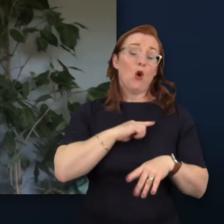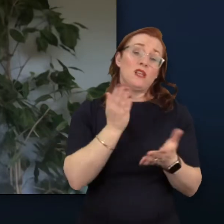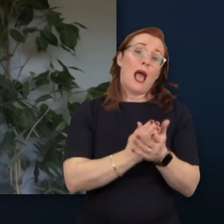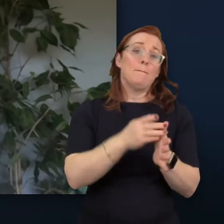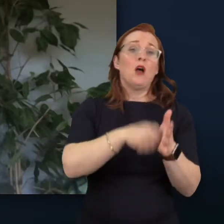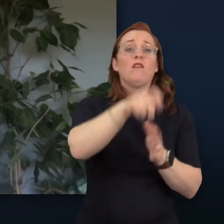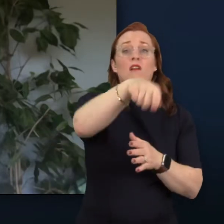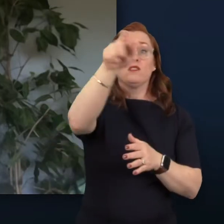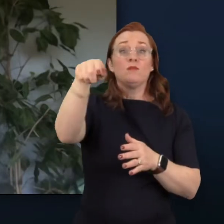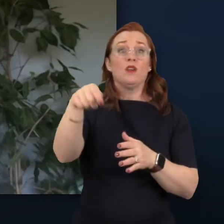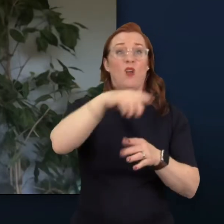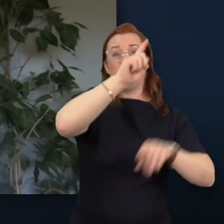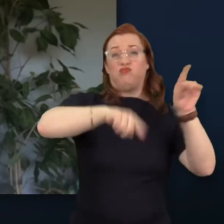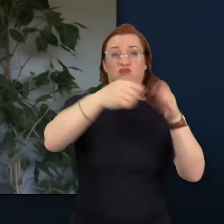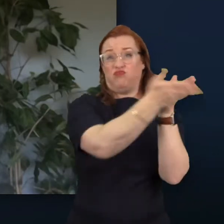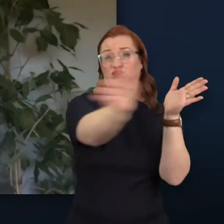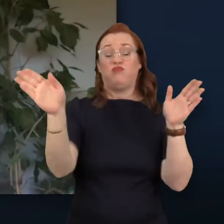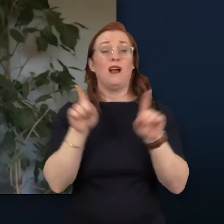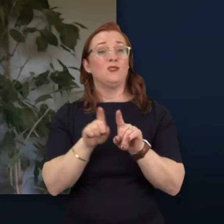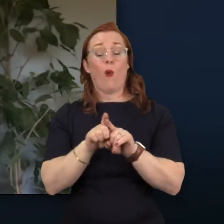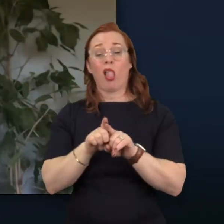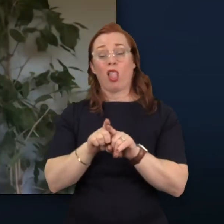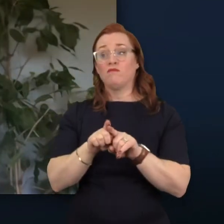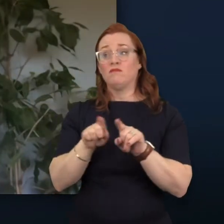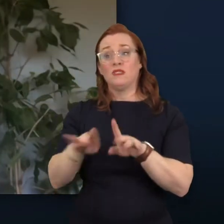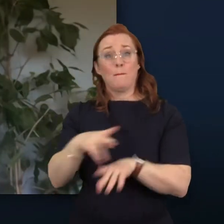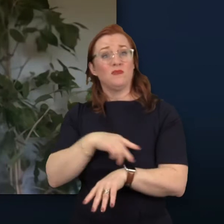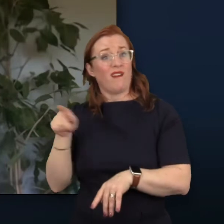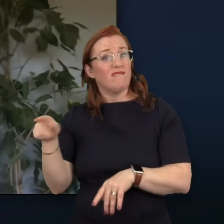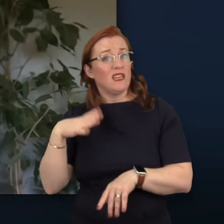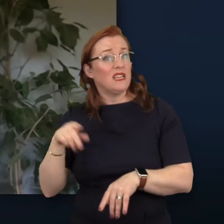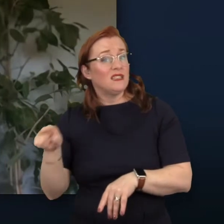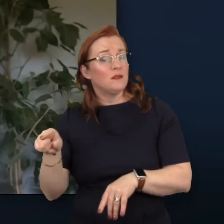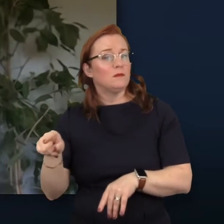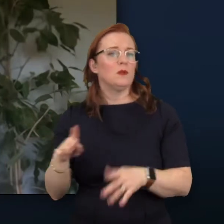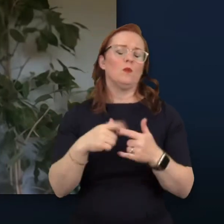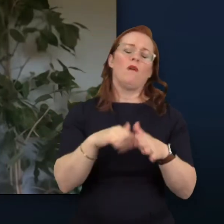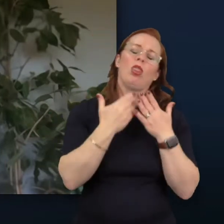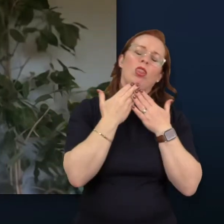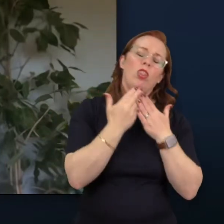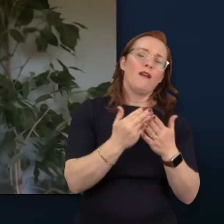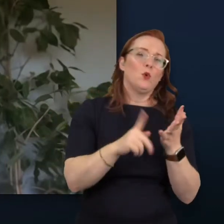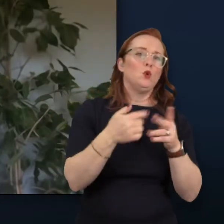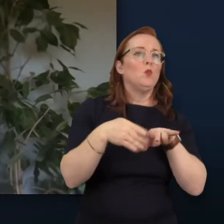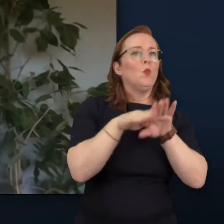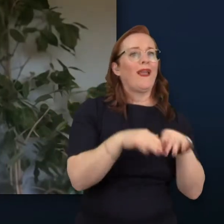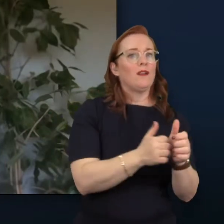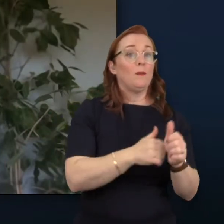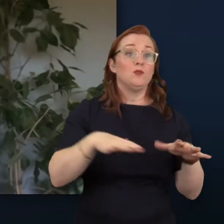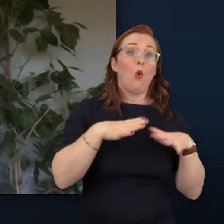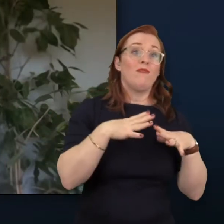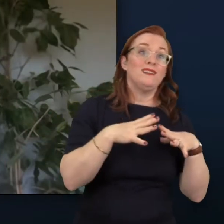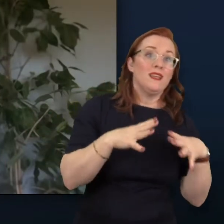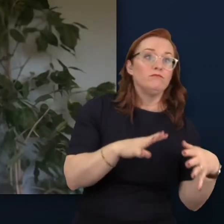customer base together. We are extremely thankful to those UK companies that have already stepped forward